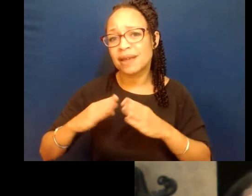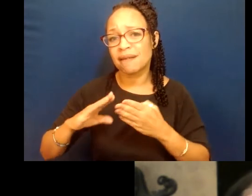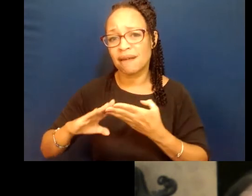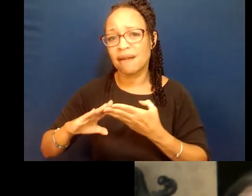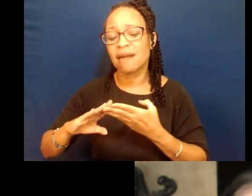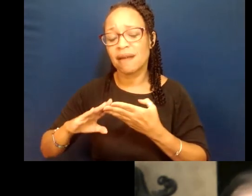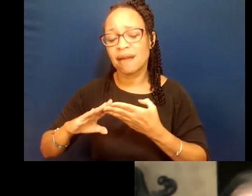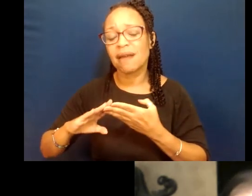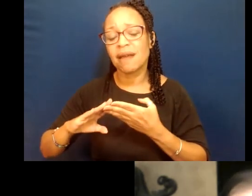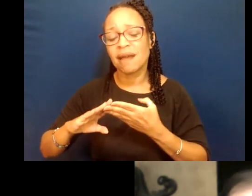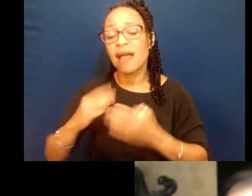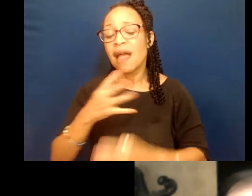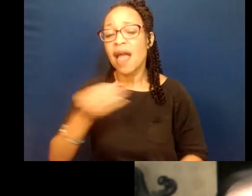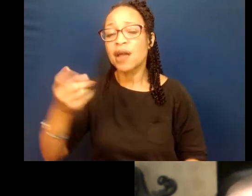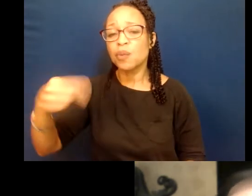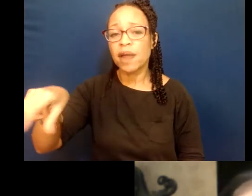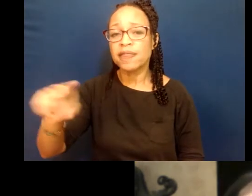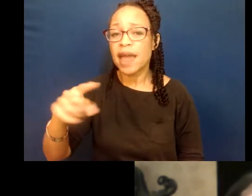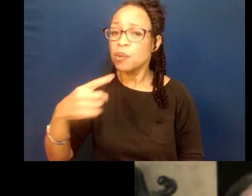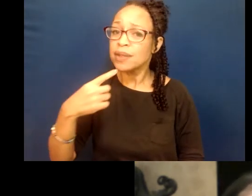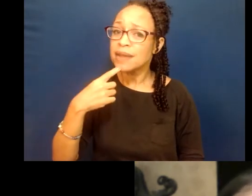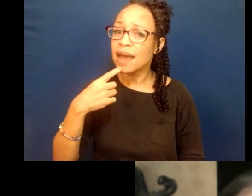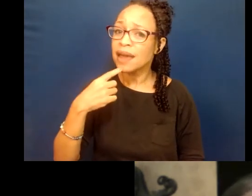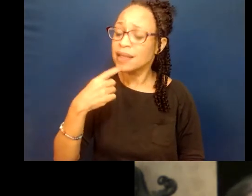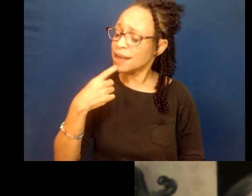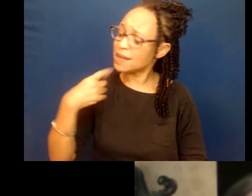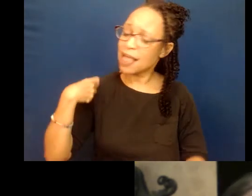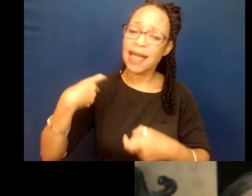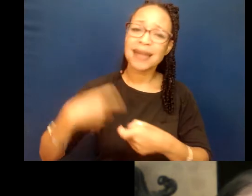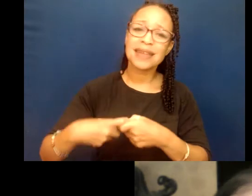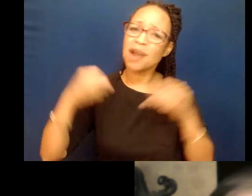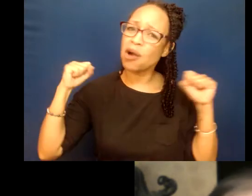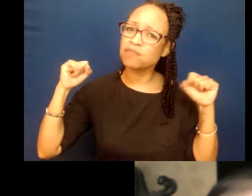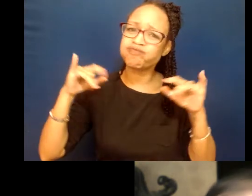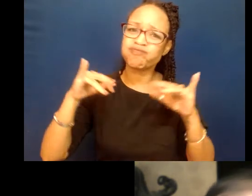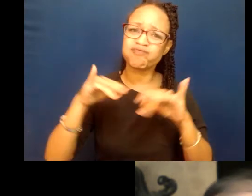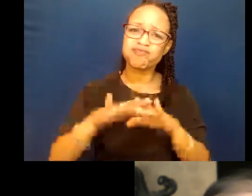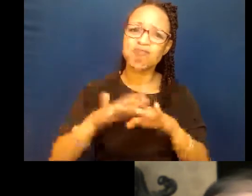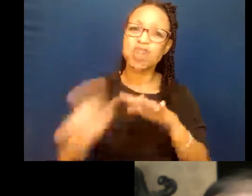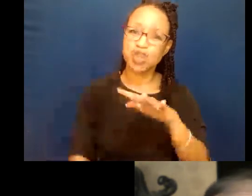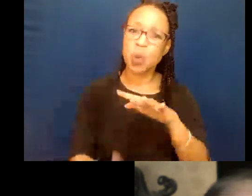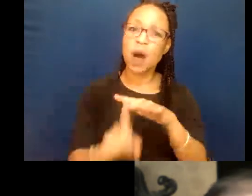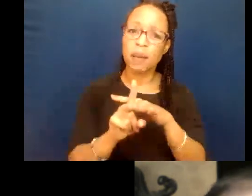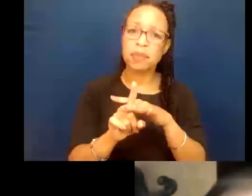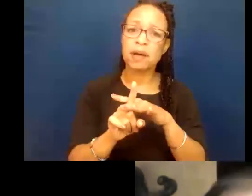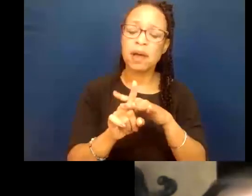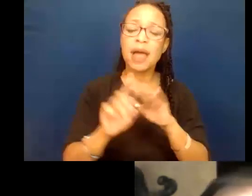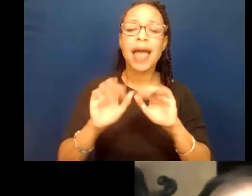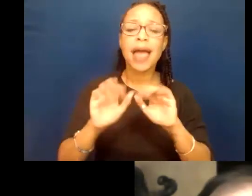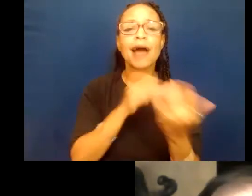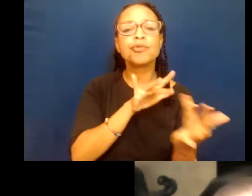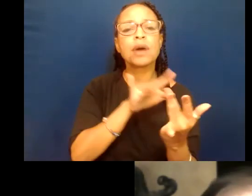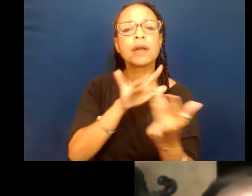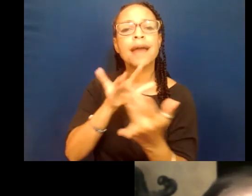and what they told us is that Latinos turn out. And the way to reach and to get them out